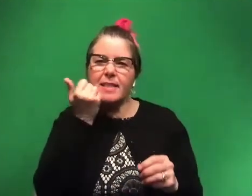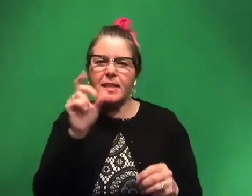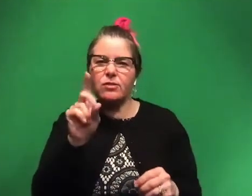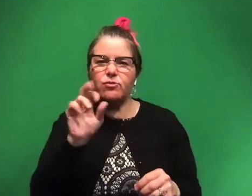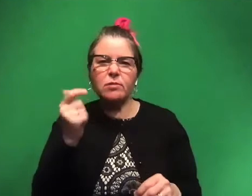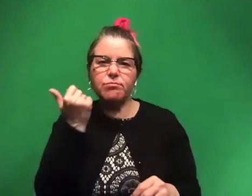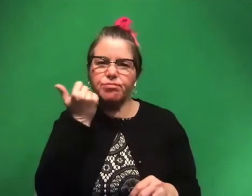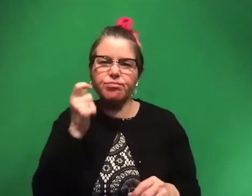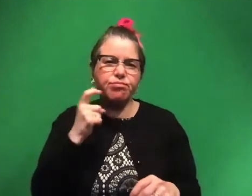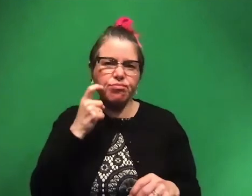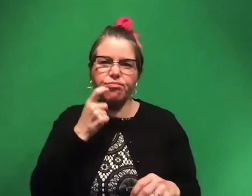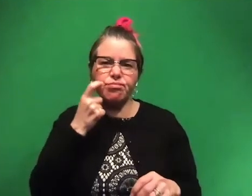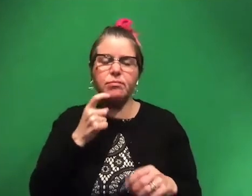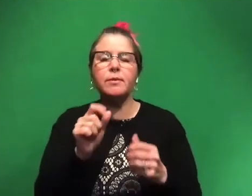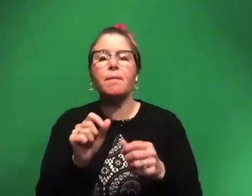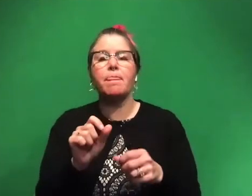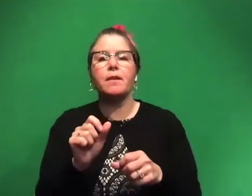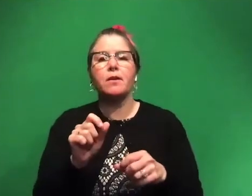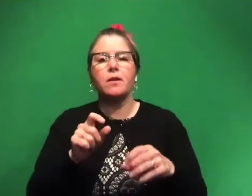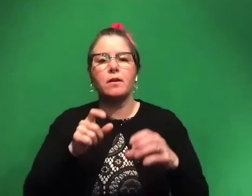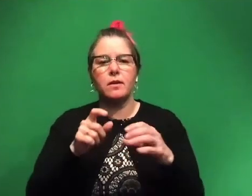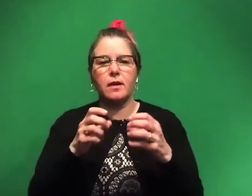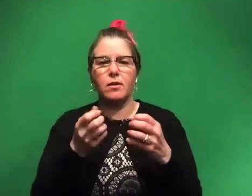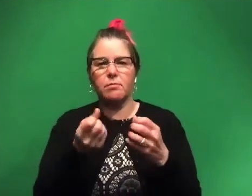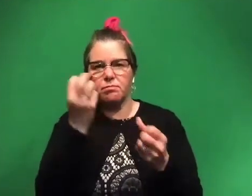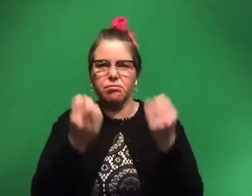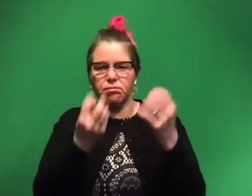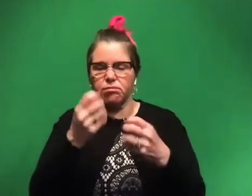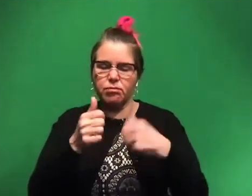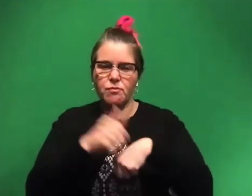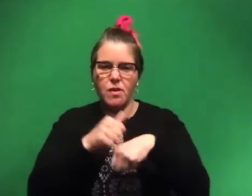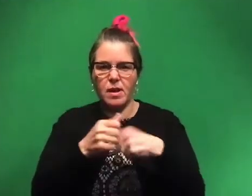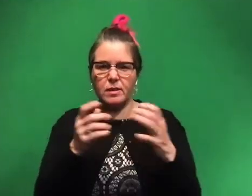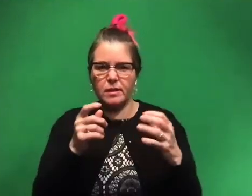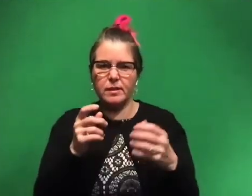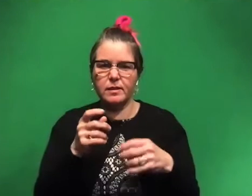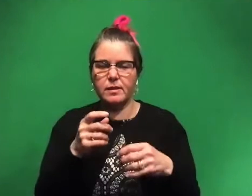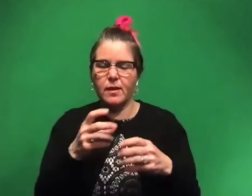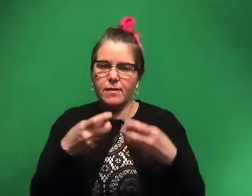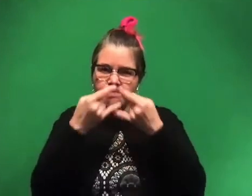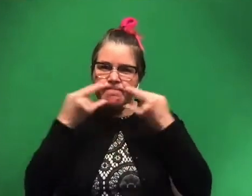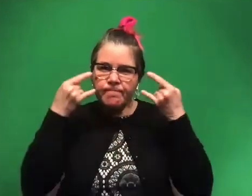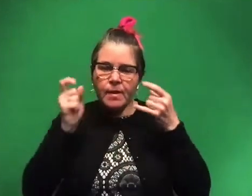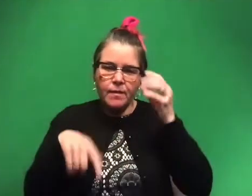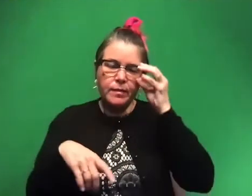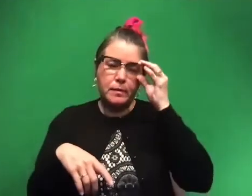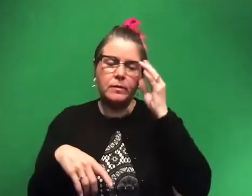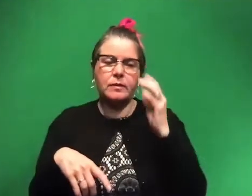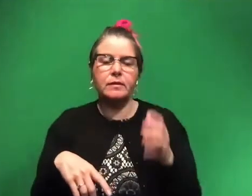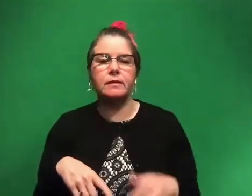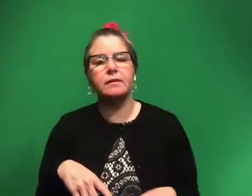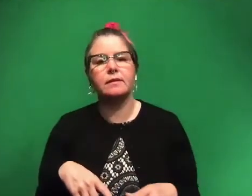it buzzes away the rock and it chips and, you know, rocks and pieces fly everywhere. So you got to wear a mask. So that's a little bit for